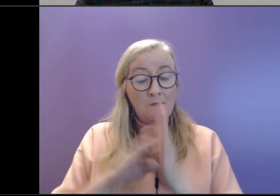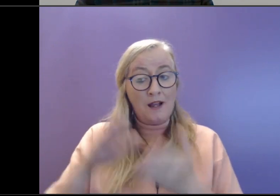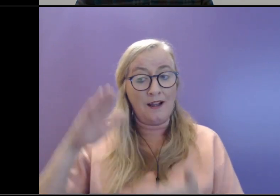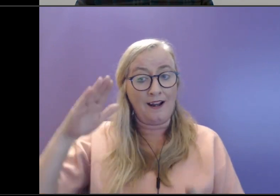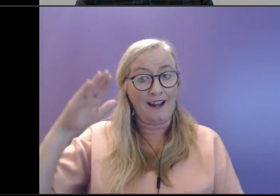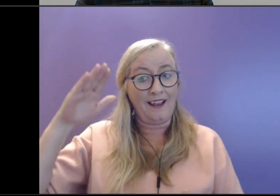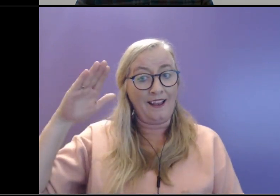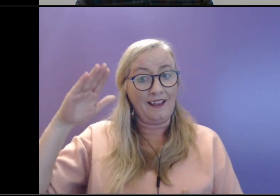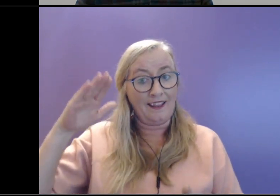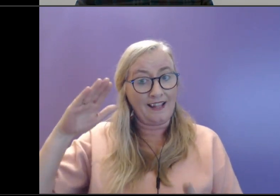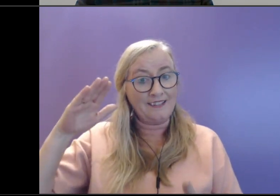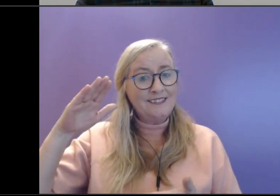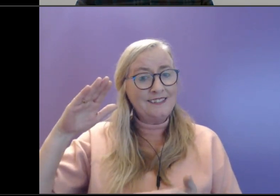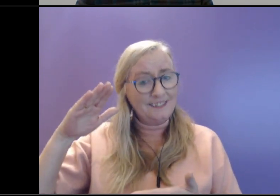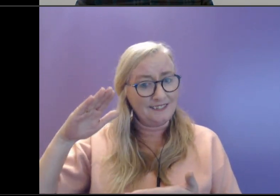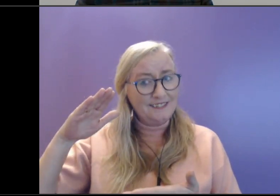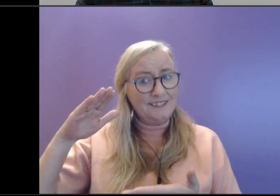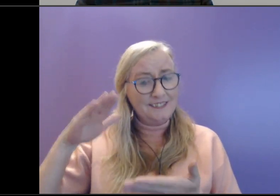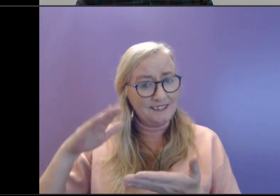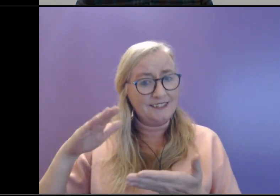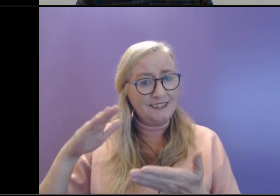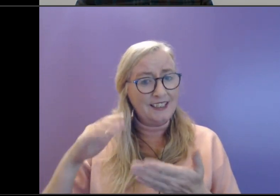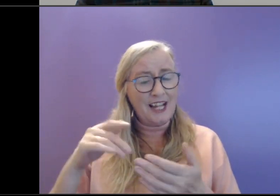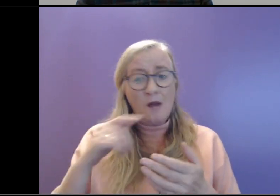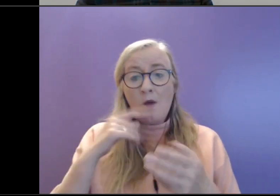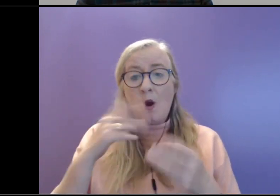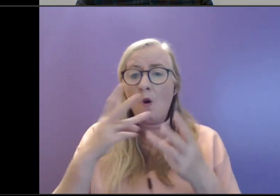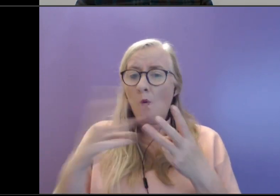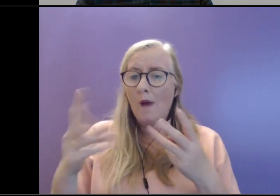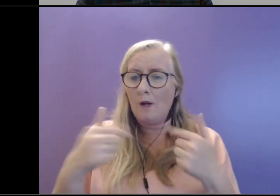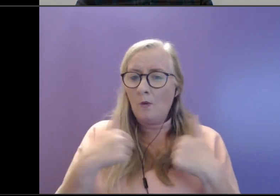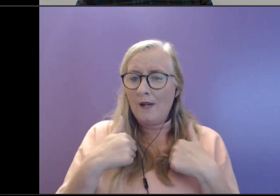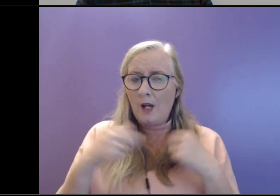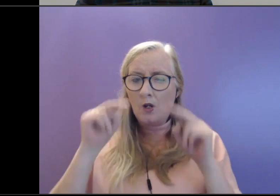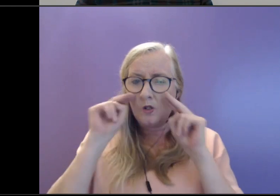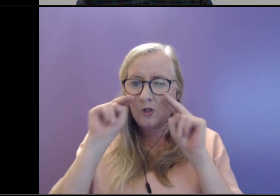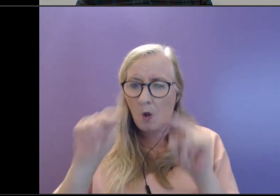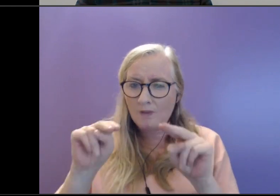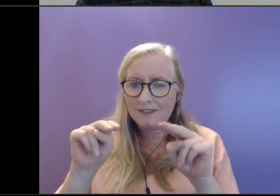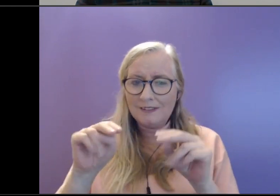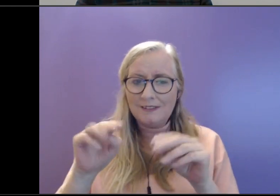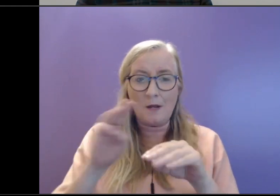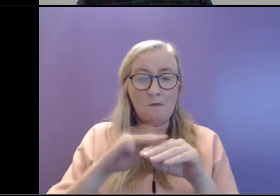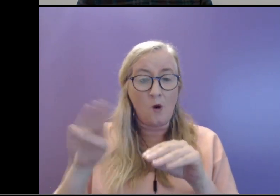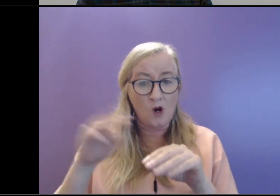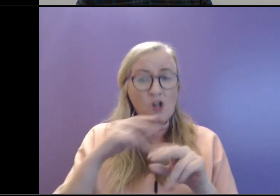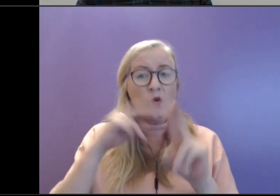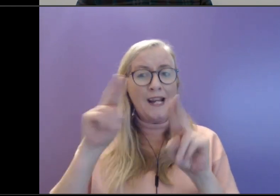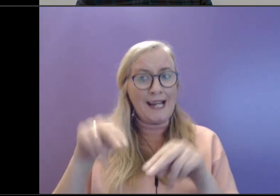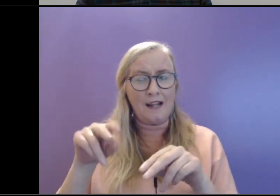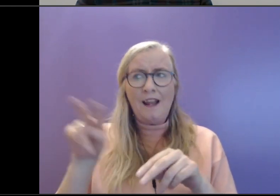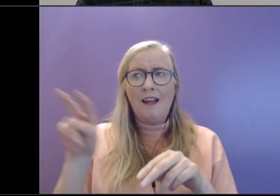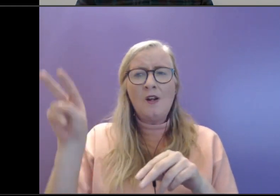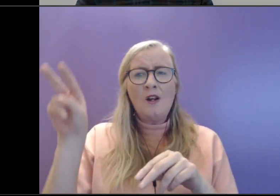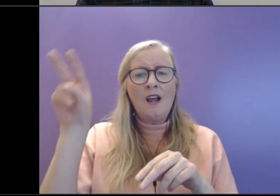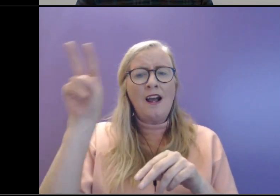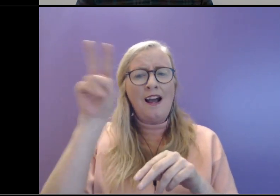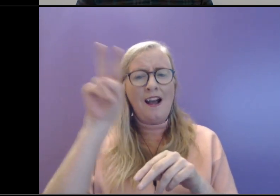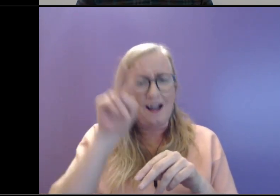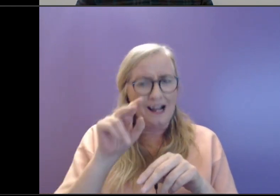sometimes where we're, when we can tune in a little bit, we might notice that there is that little bit of hope within them or that there is that little lesson